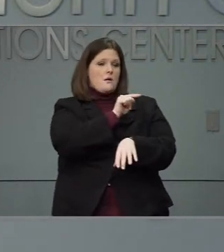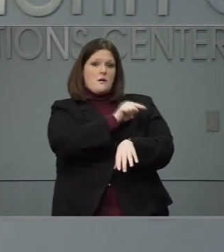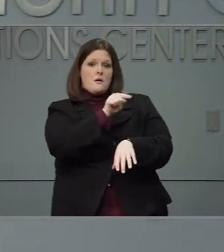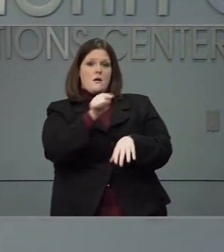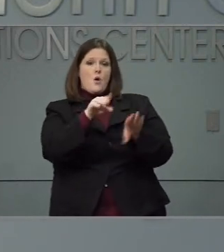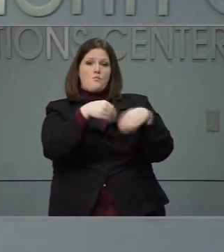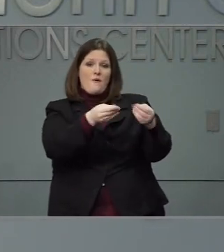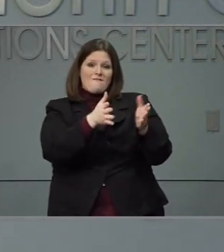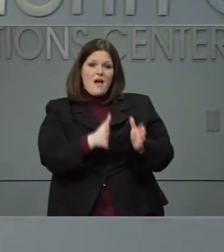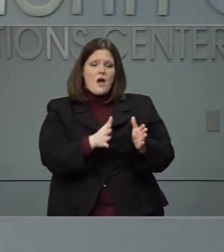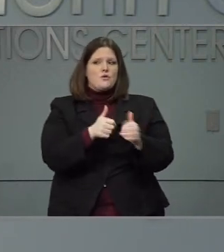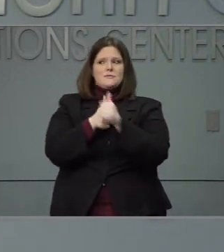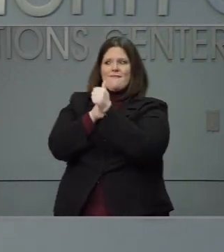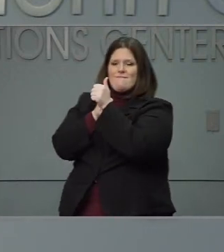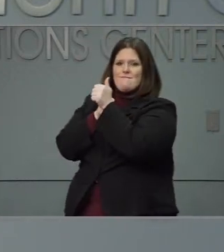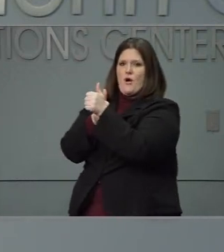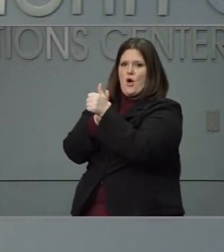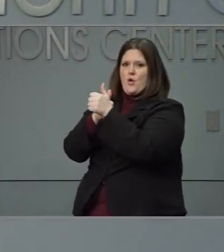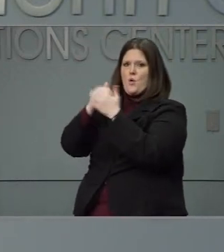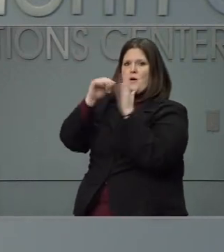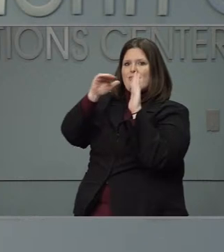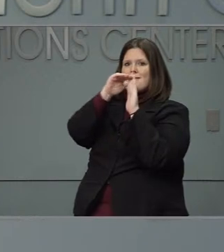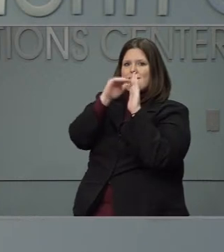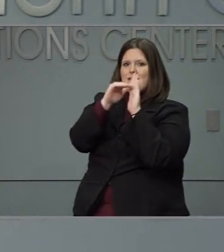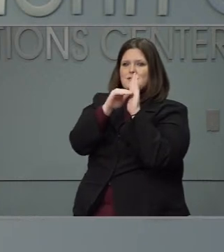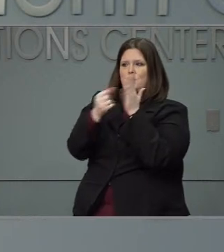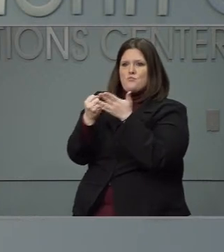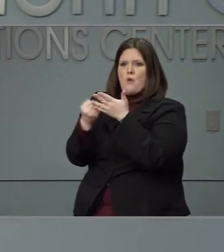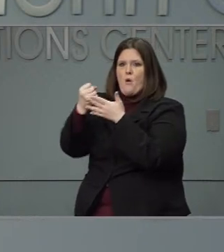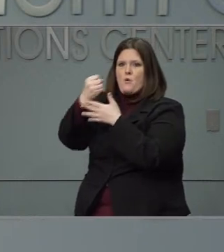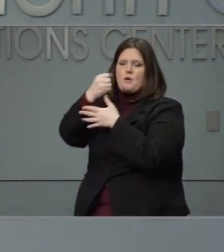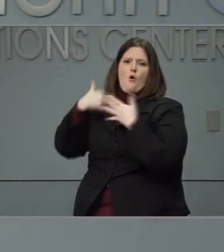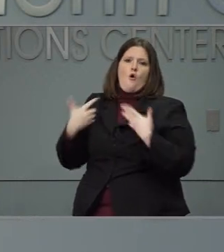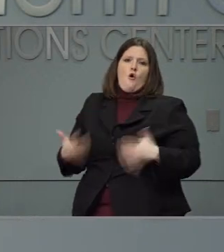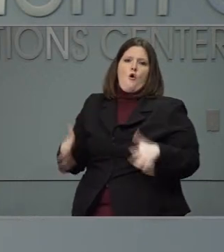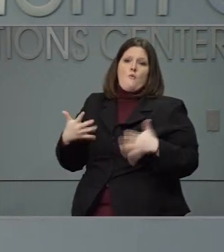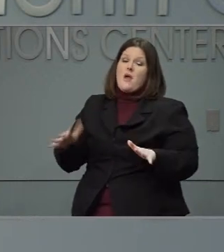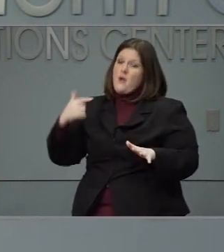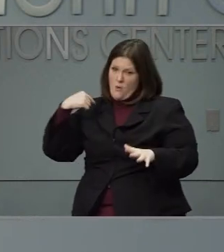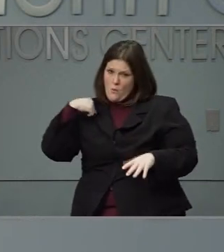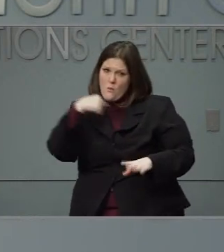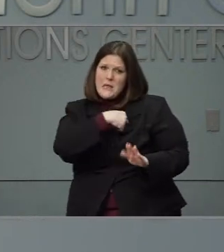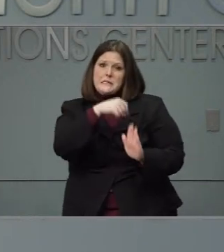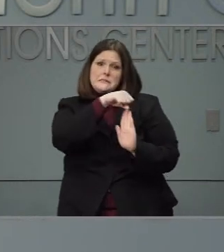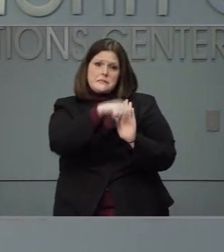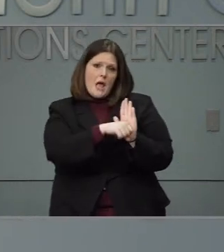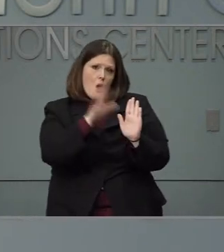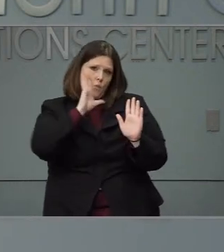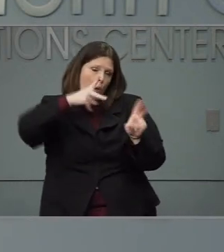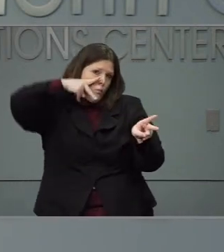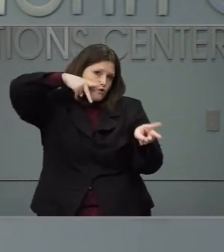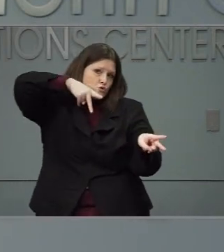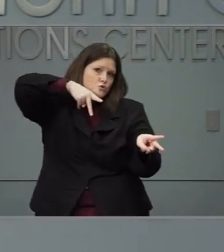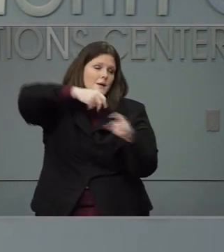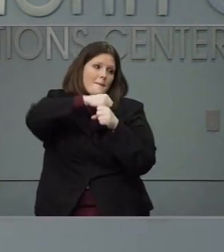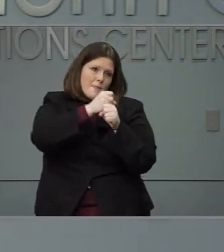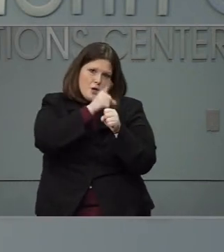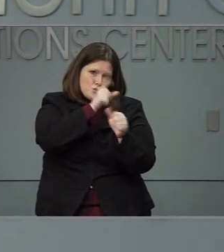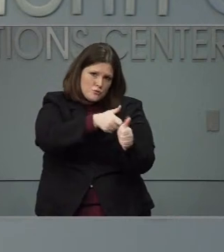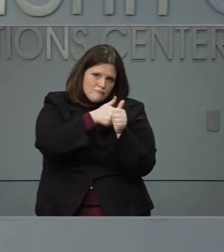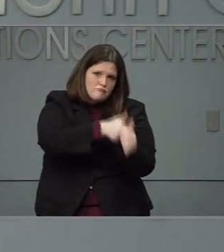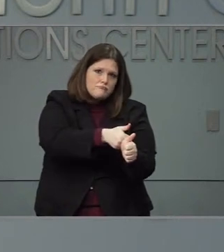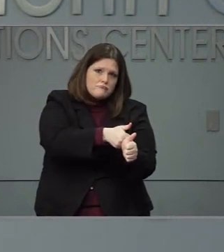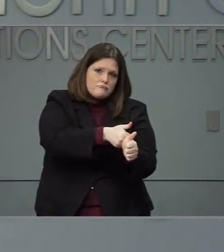stick to the priority list. And we're going to be very stern about that, making sure that they do.